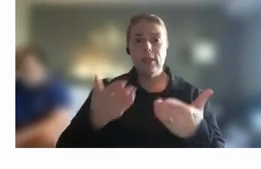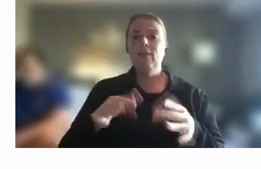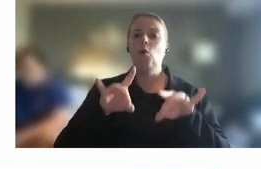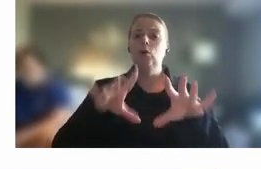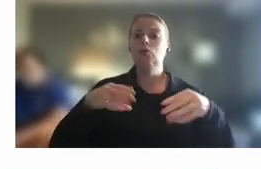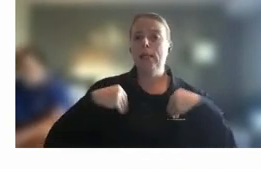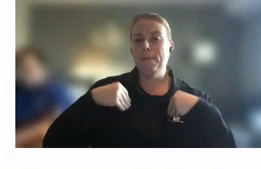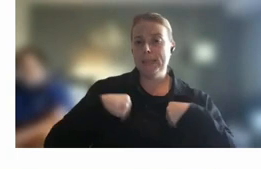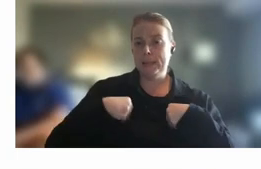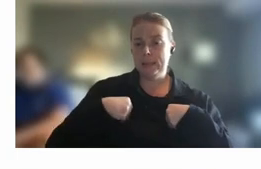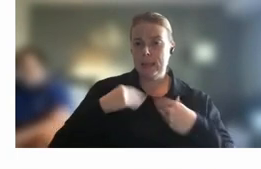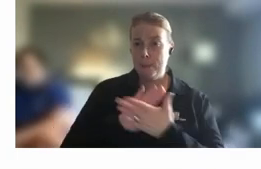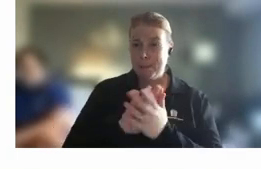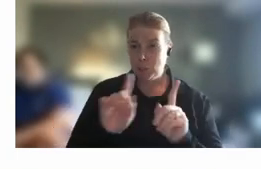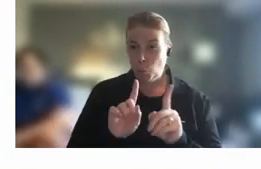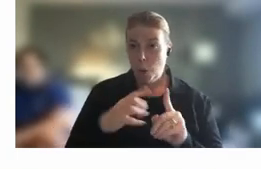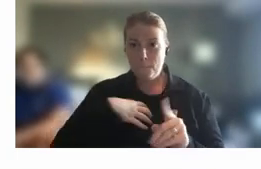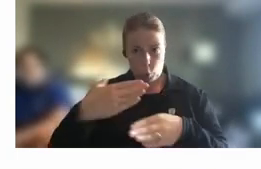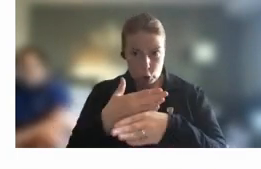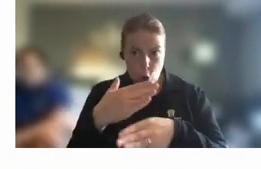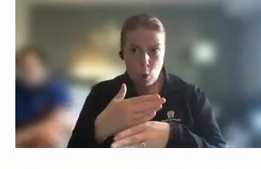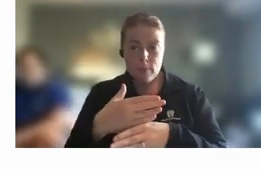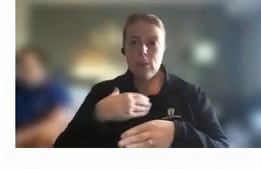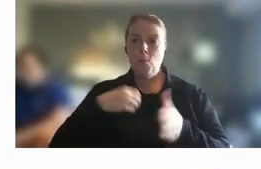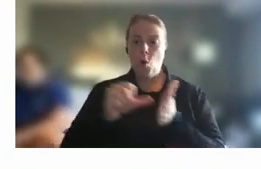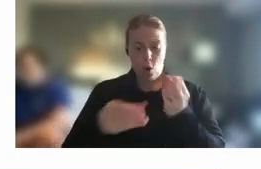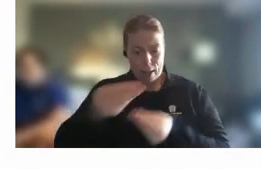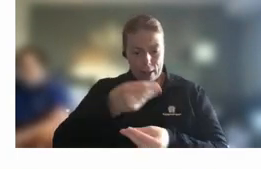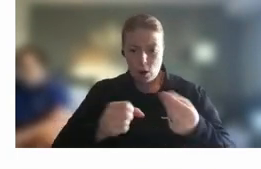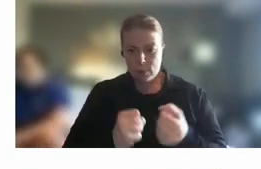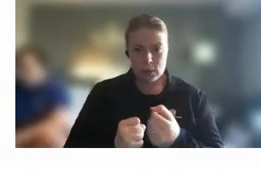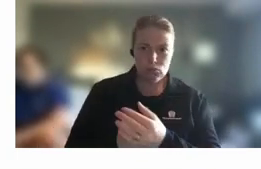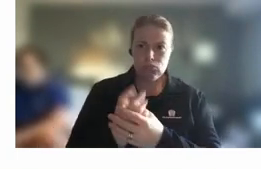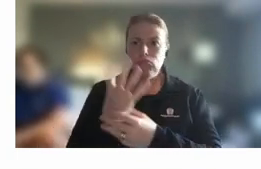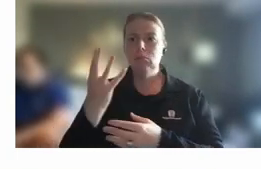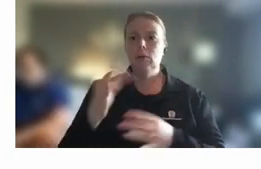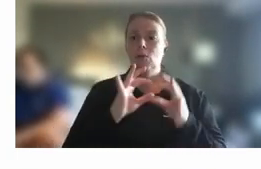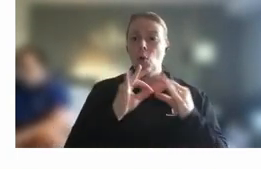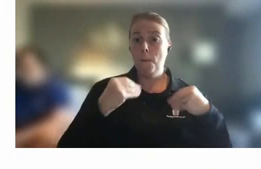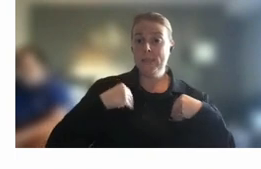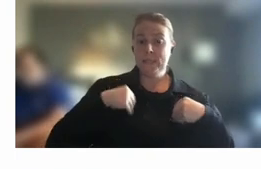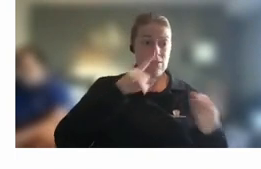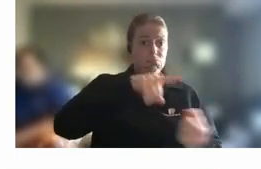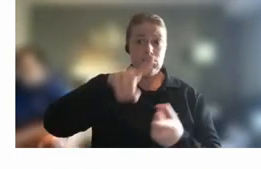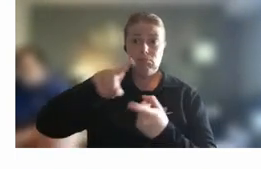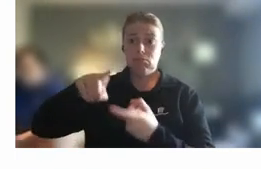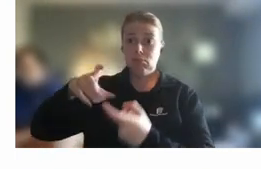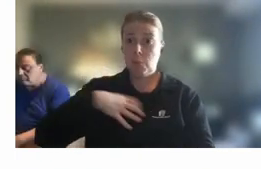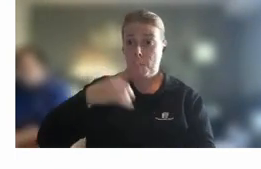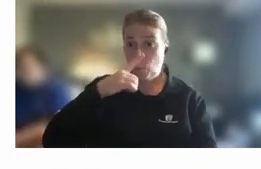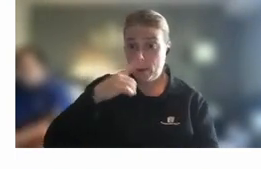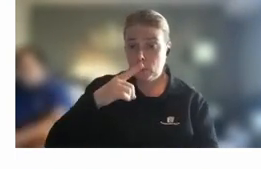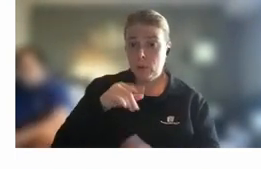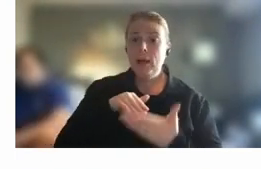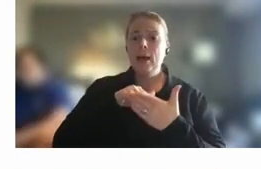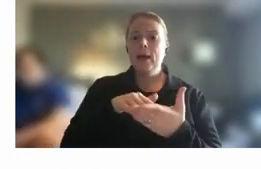that means more jobs more economic prosperity for those businesses that hire more people and and can help solve some